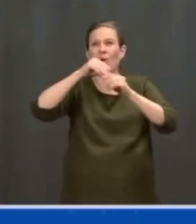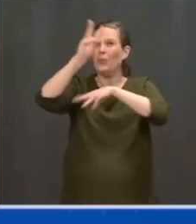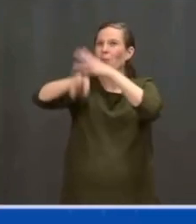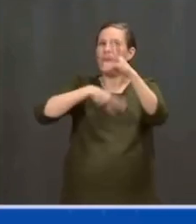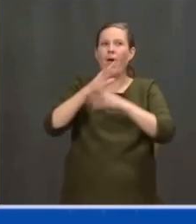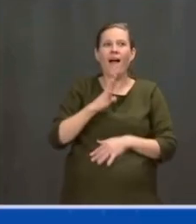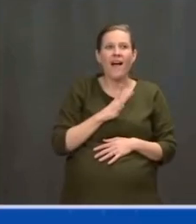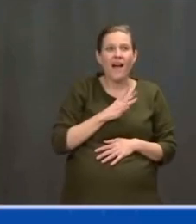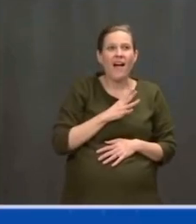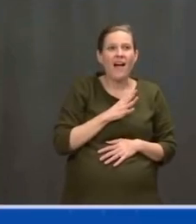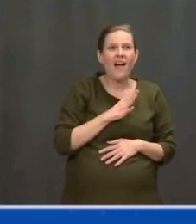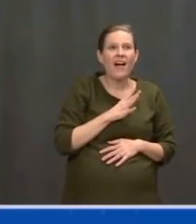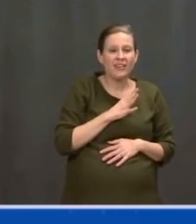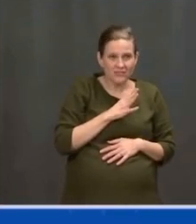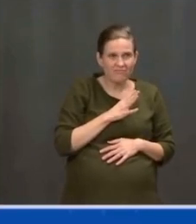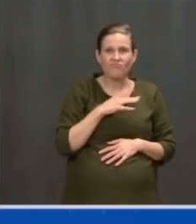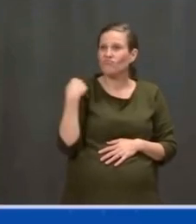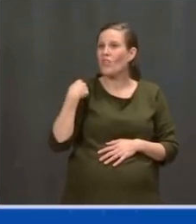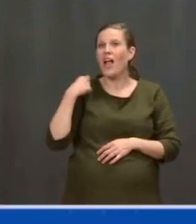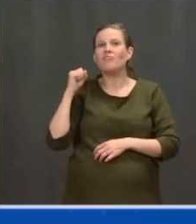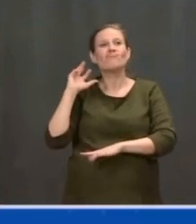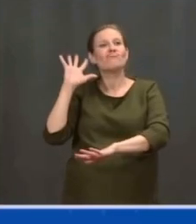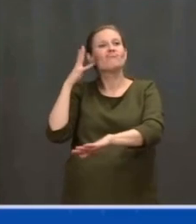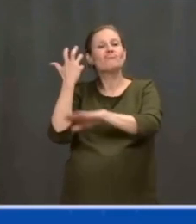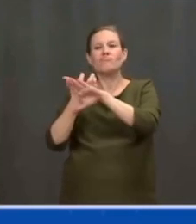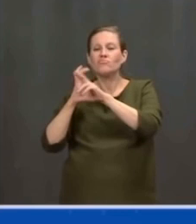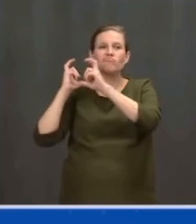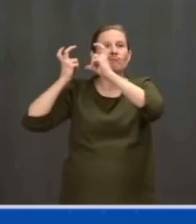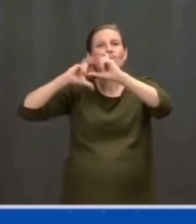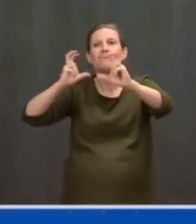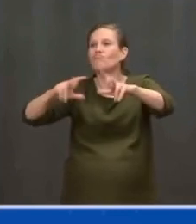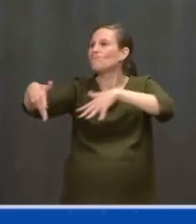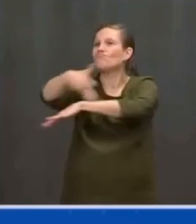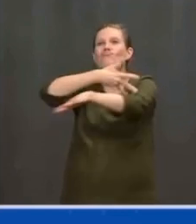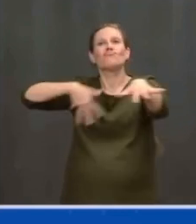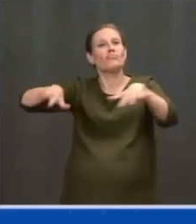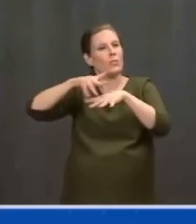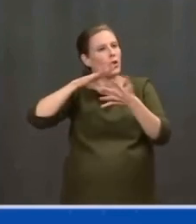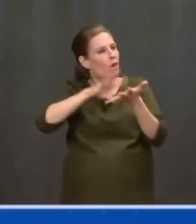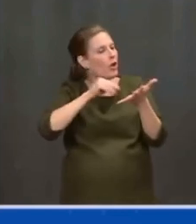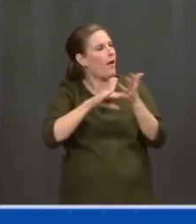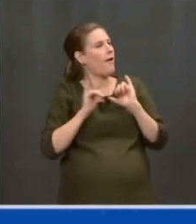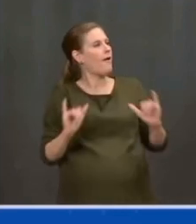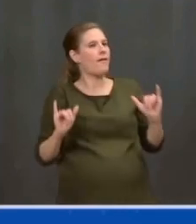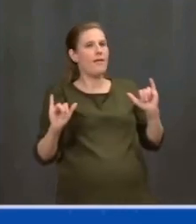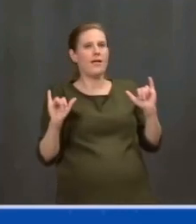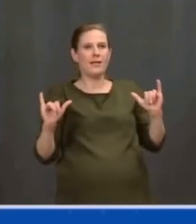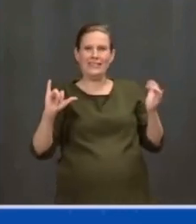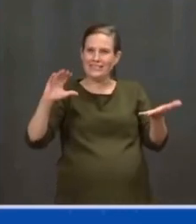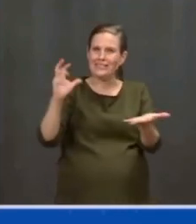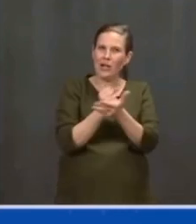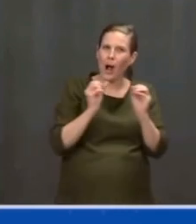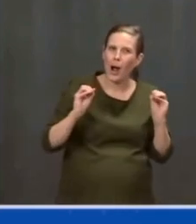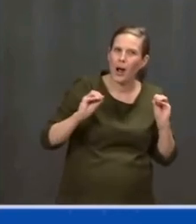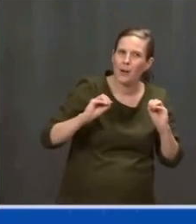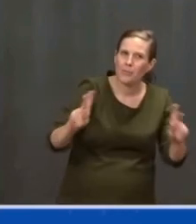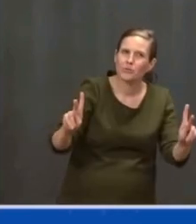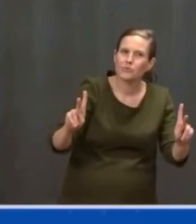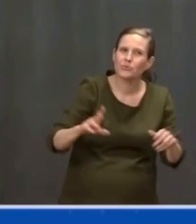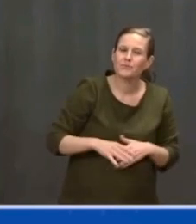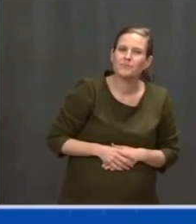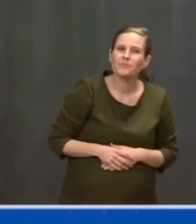get a product to Portland or Phoenix. To this day, about a quarter of all the miles Americans drive each year